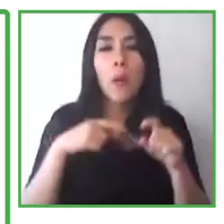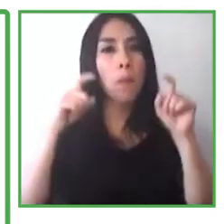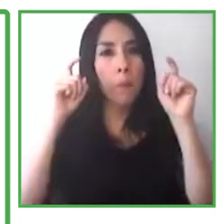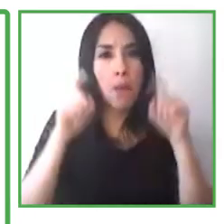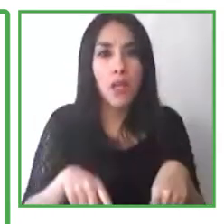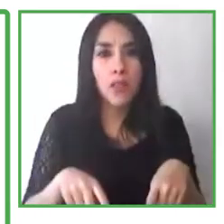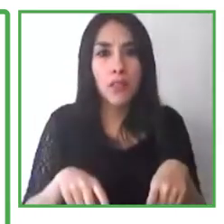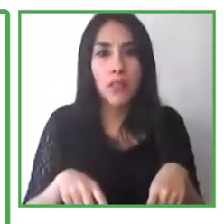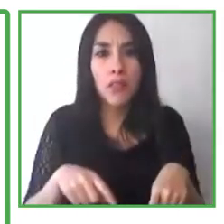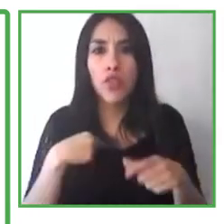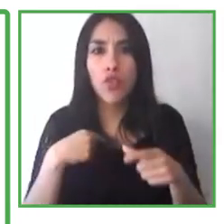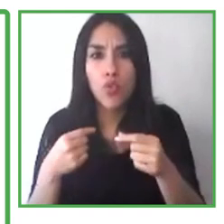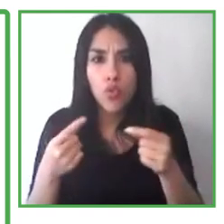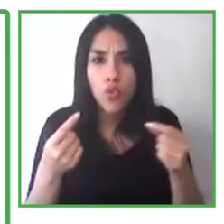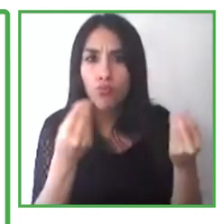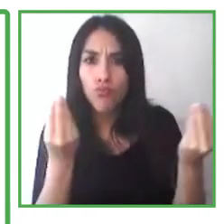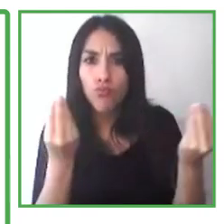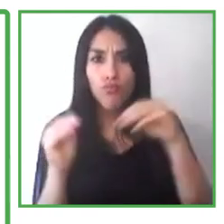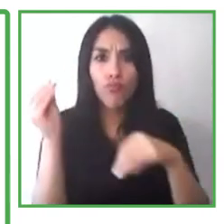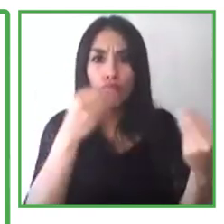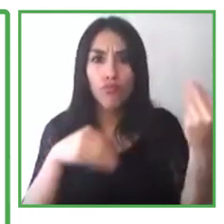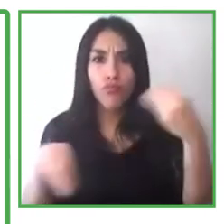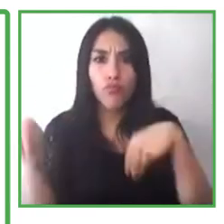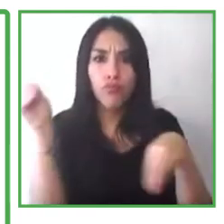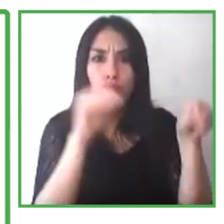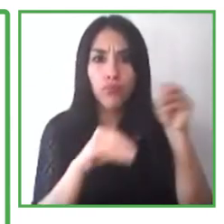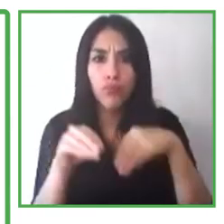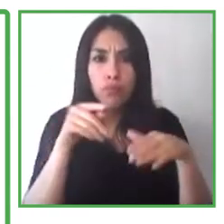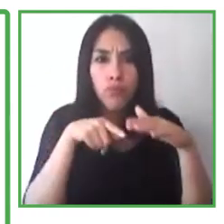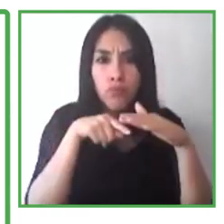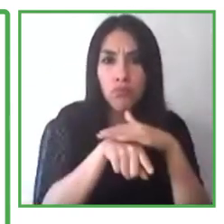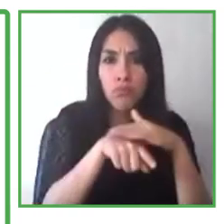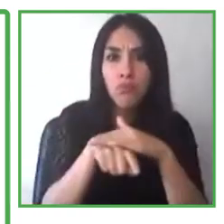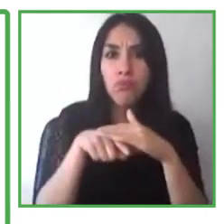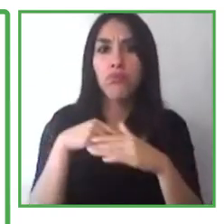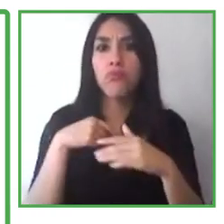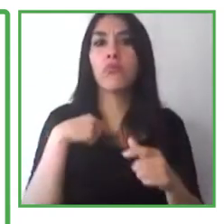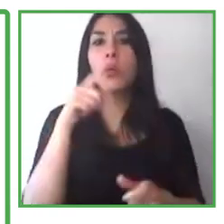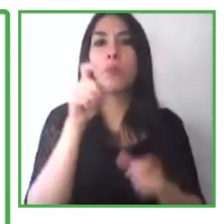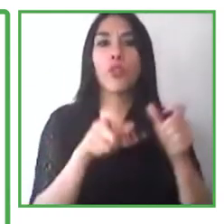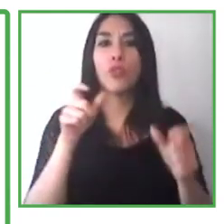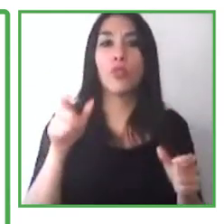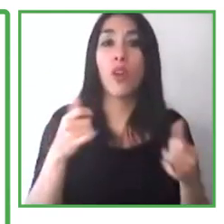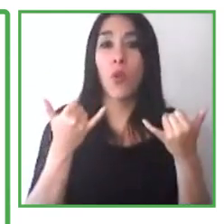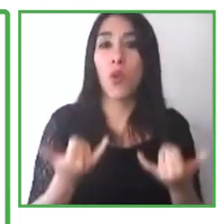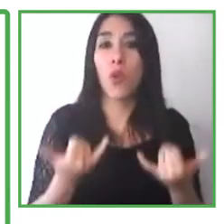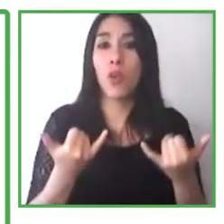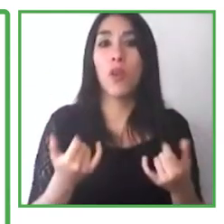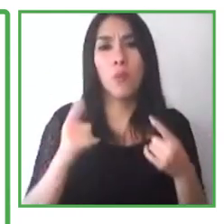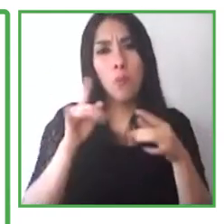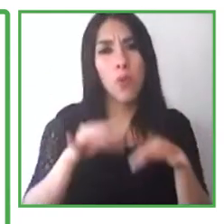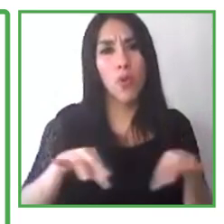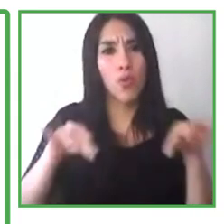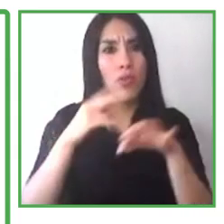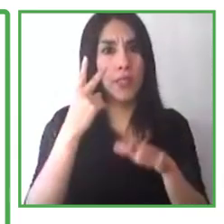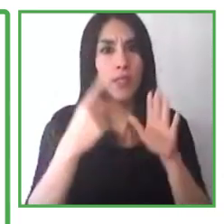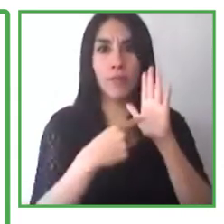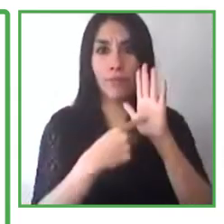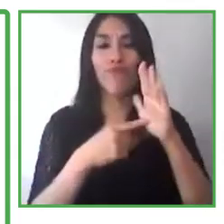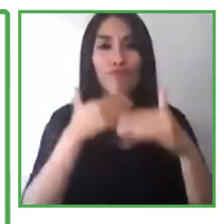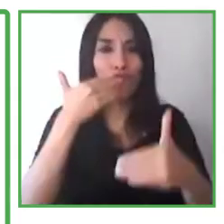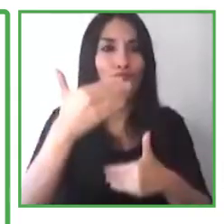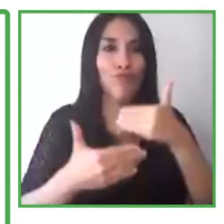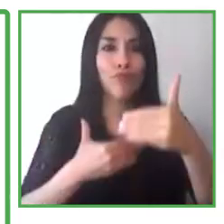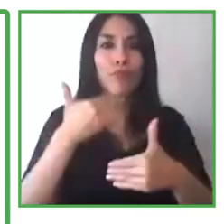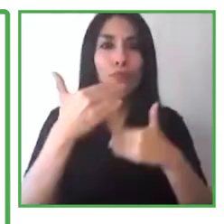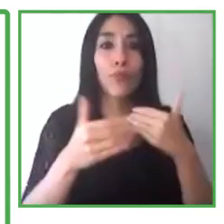important to put in place processes to make sure that all your tools and application, digital tools, application